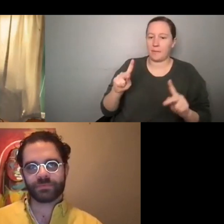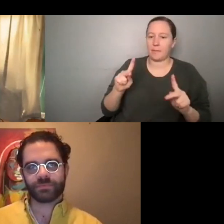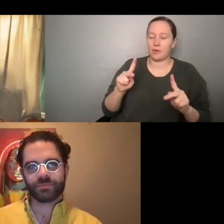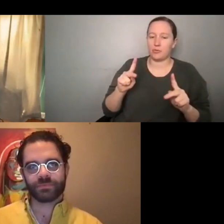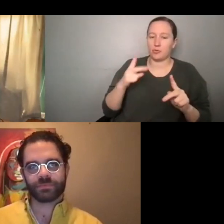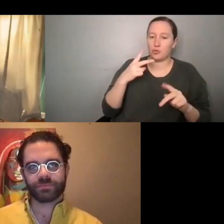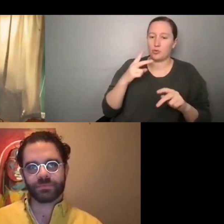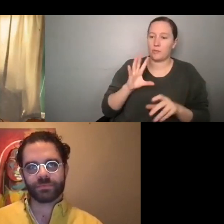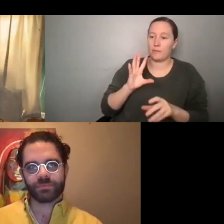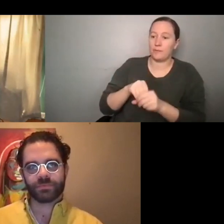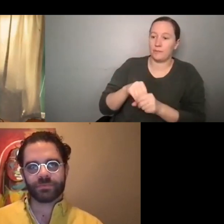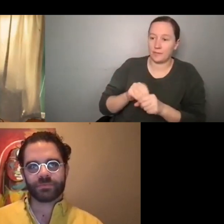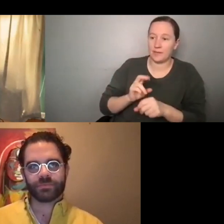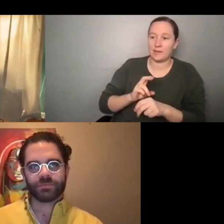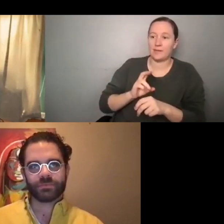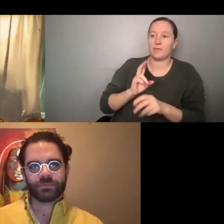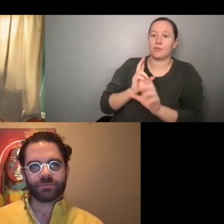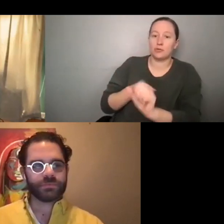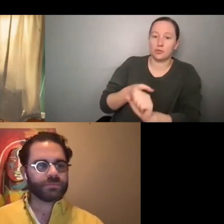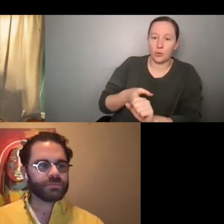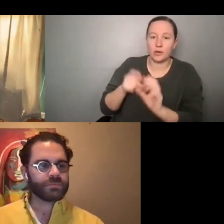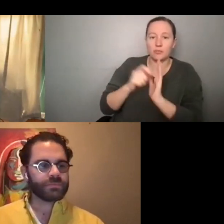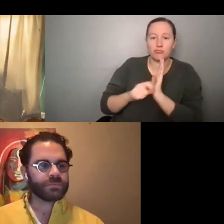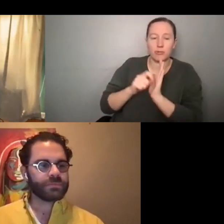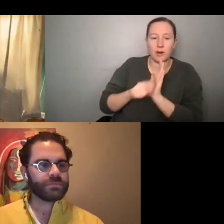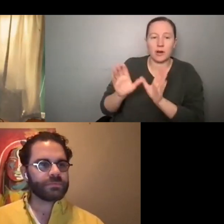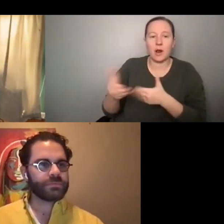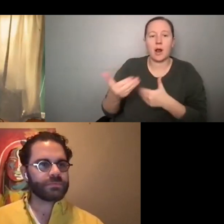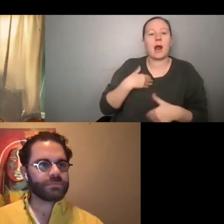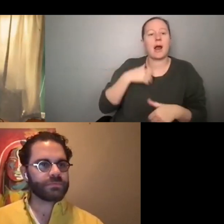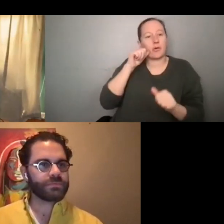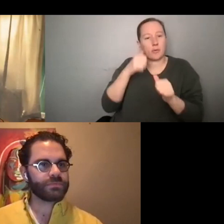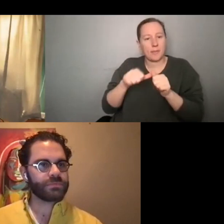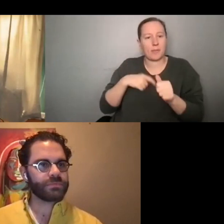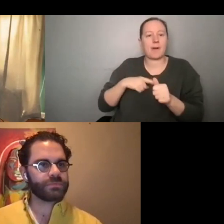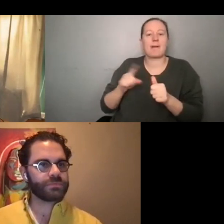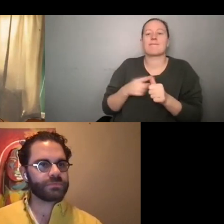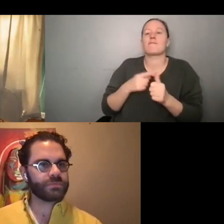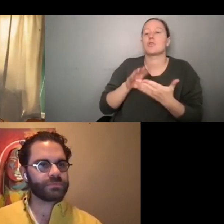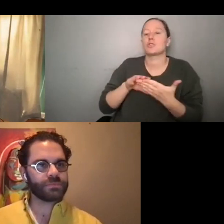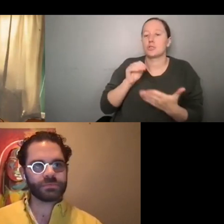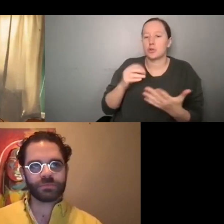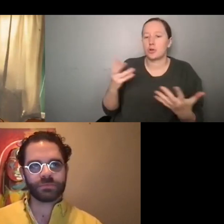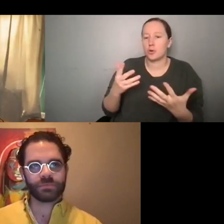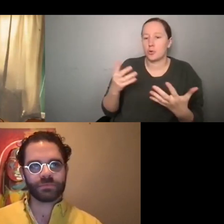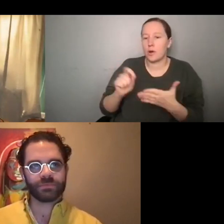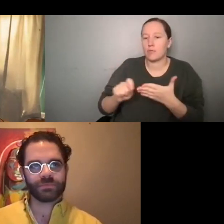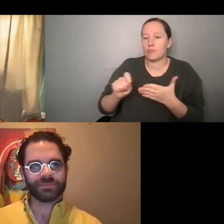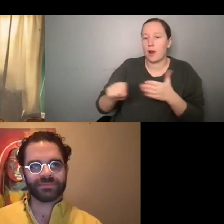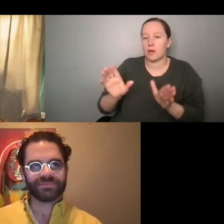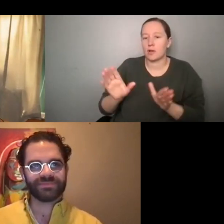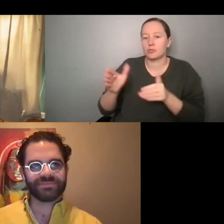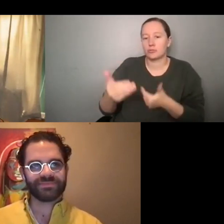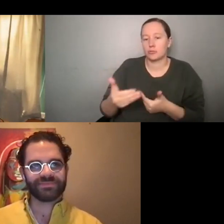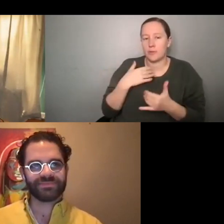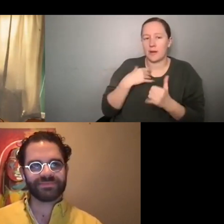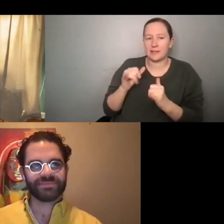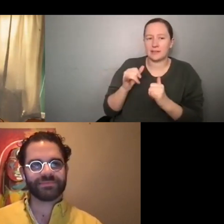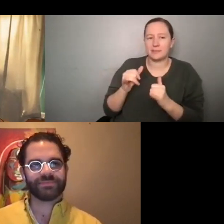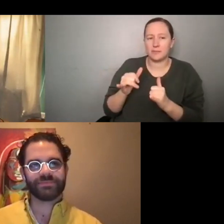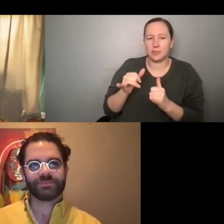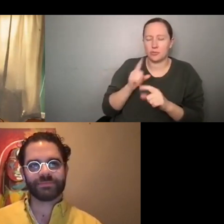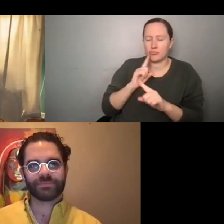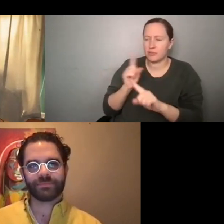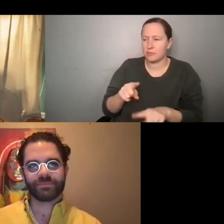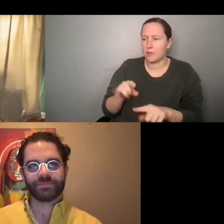kind of sit in on a writer's room when you're like, I remember when I first learned like what a writer's room was, I had a similar reaction. like, Oh, this